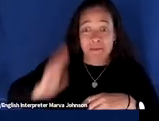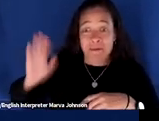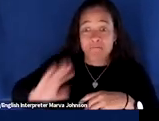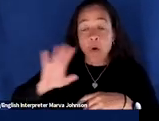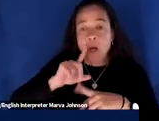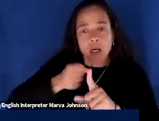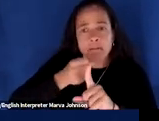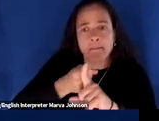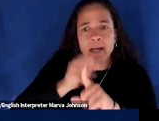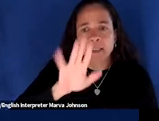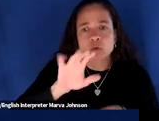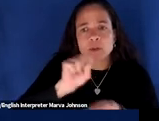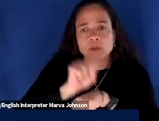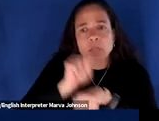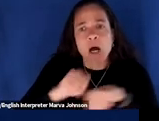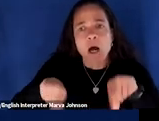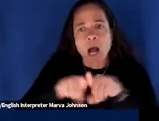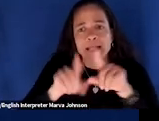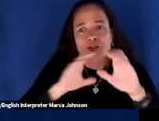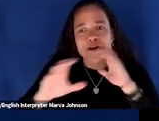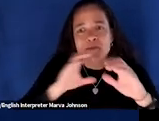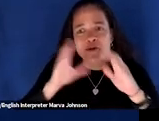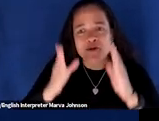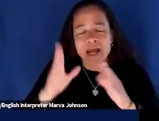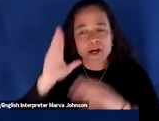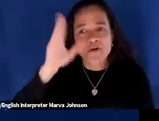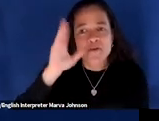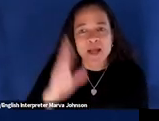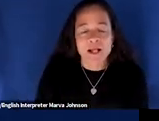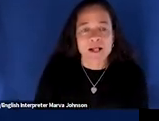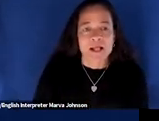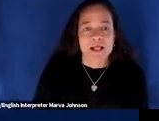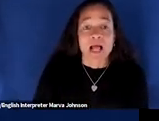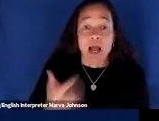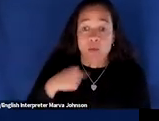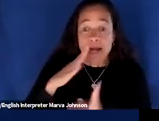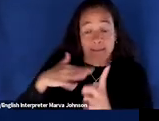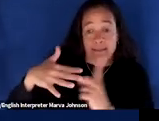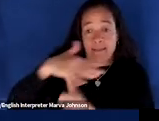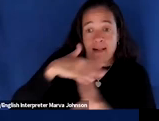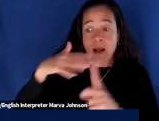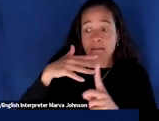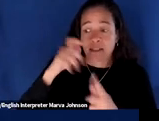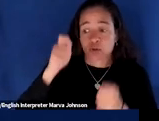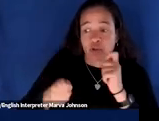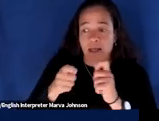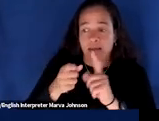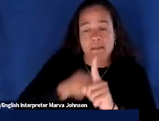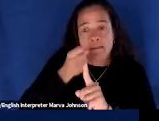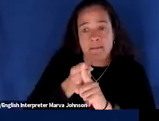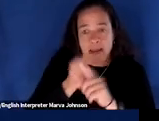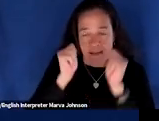as communicators so when i say climate change affects everything i want us to think about how